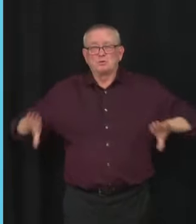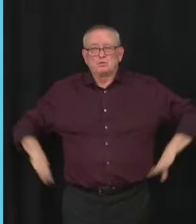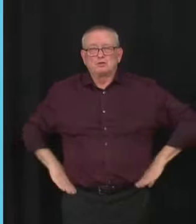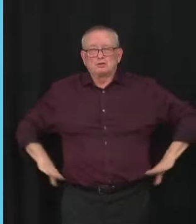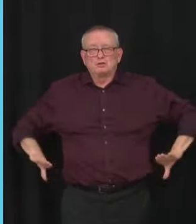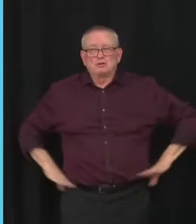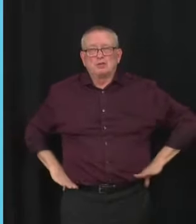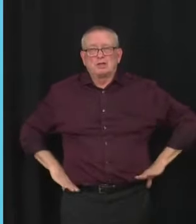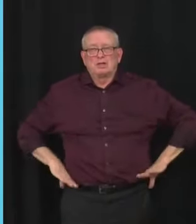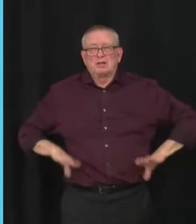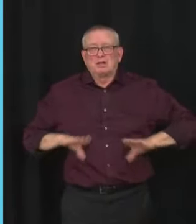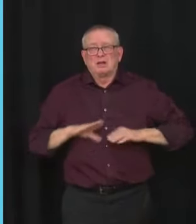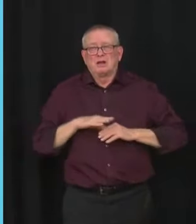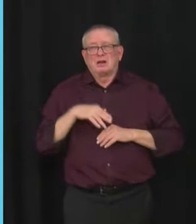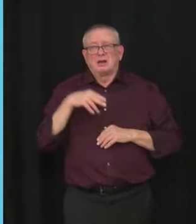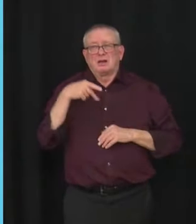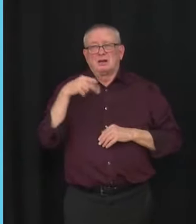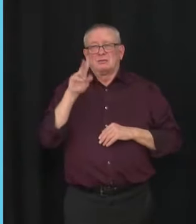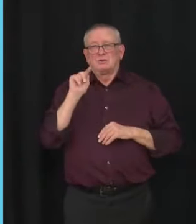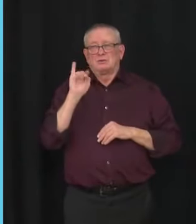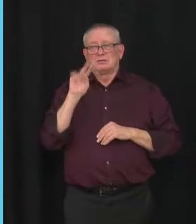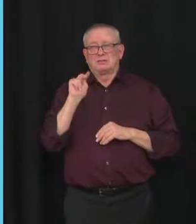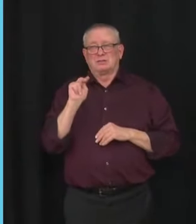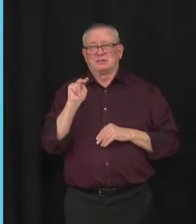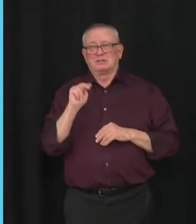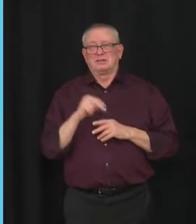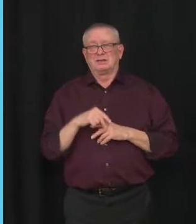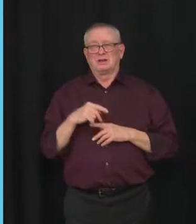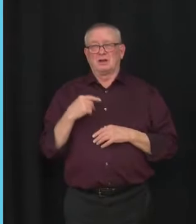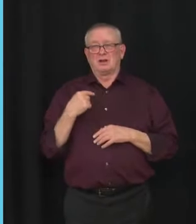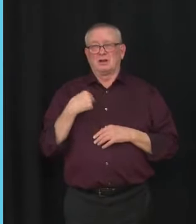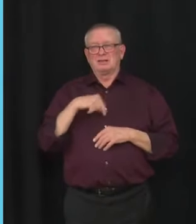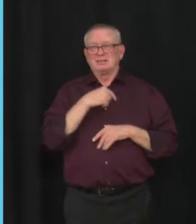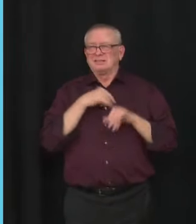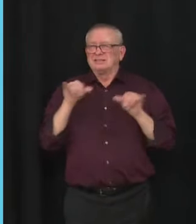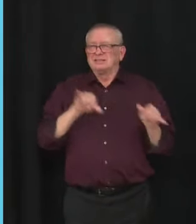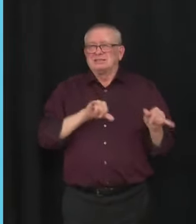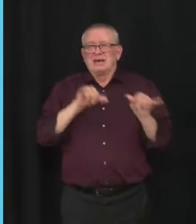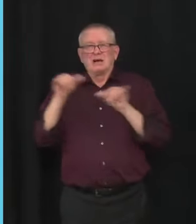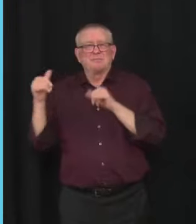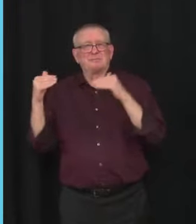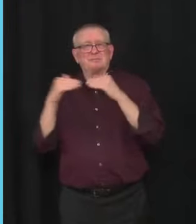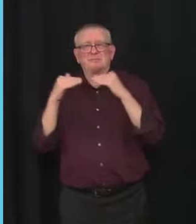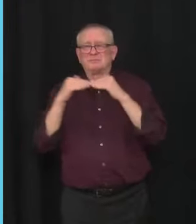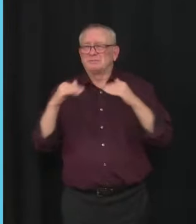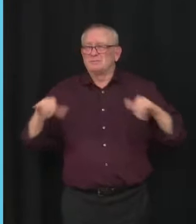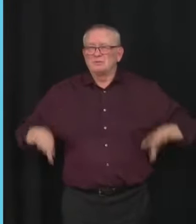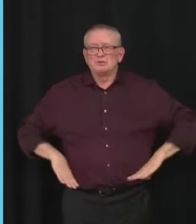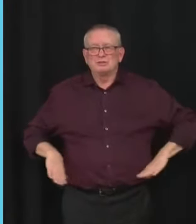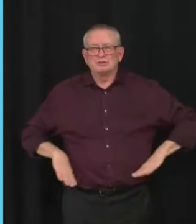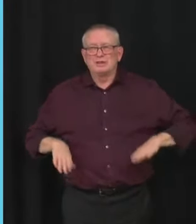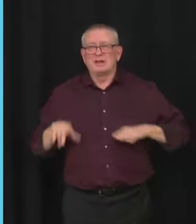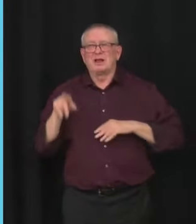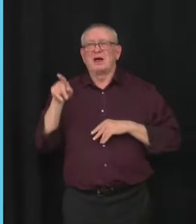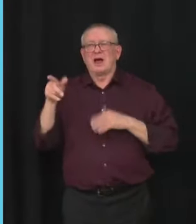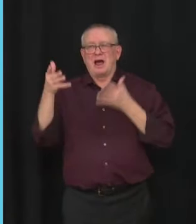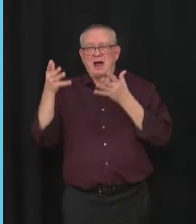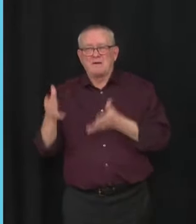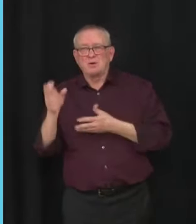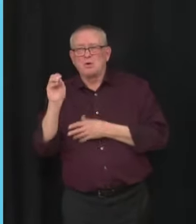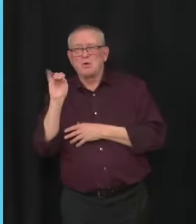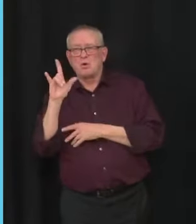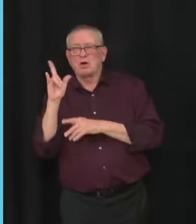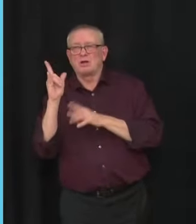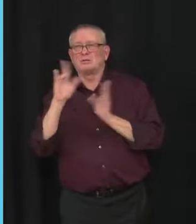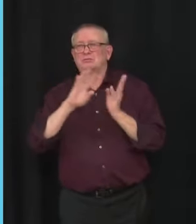Coincidentally, Keystone XL would deliver exactly that quantity, 840,000 barrels a day of heavy oil to U.S. refineries.